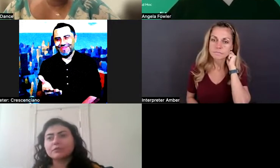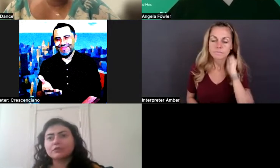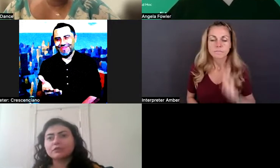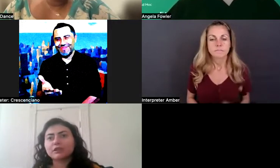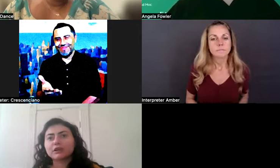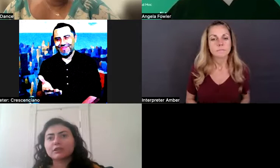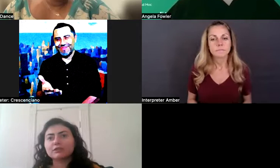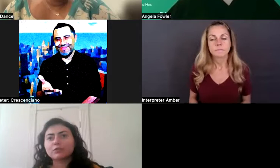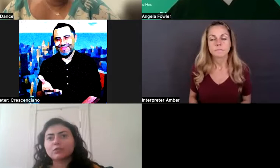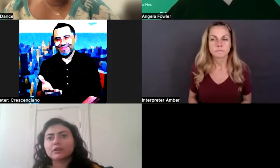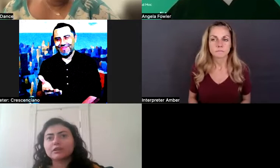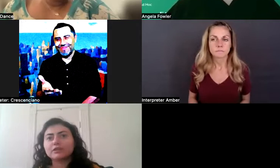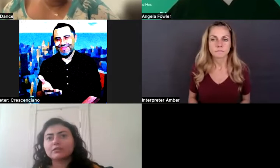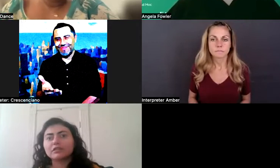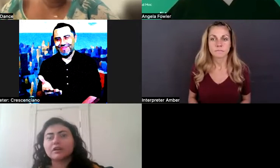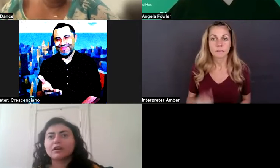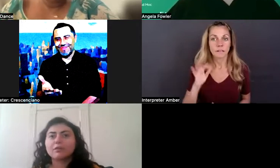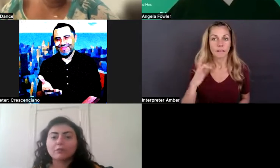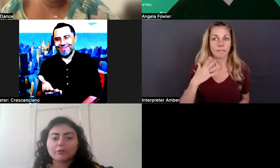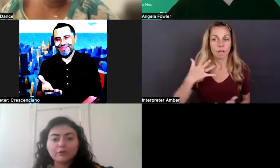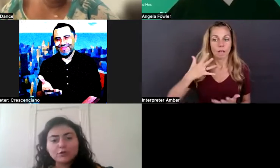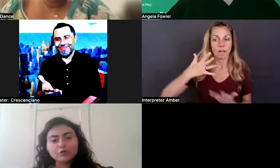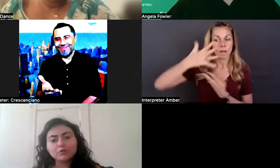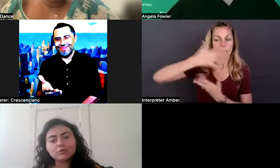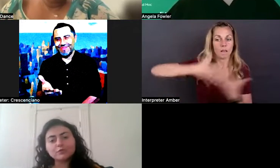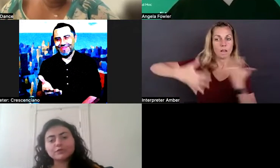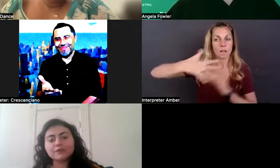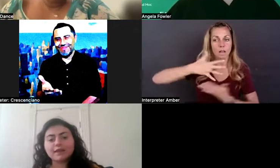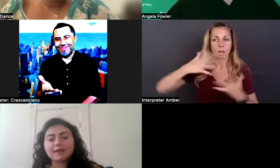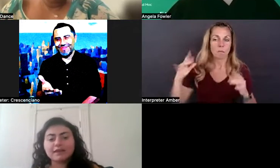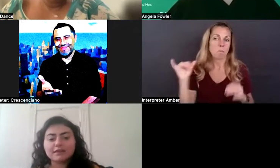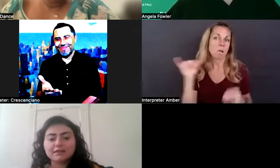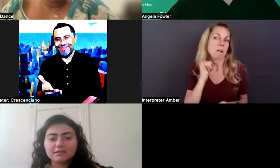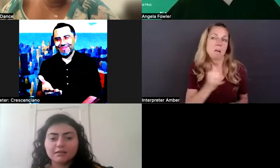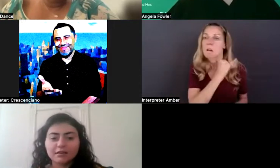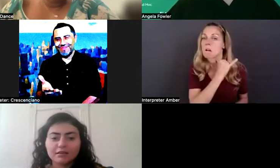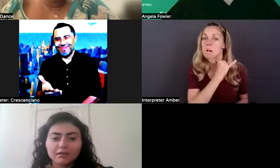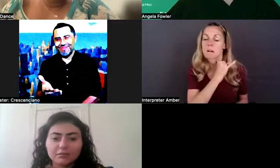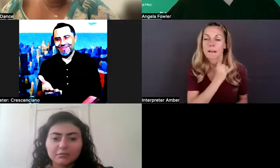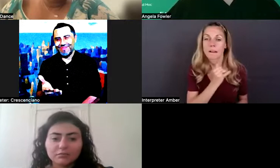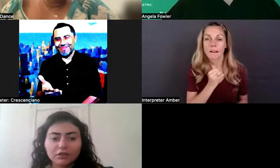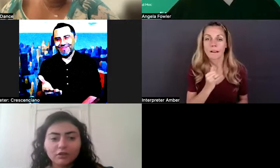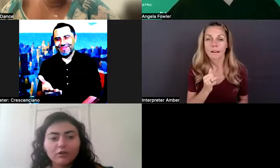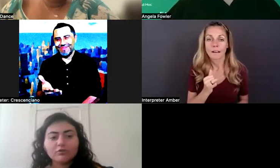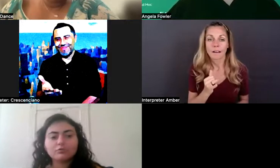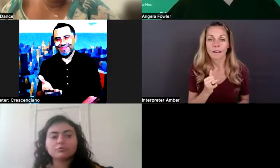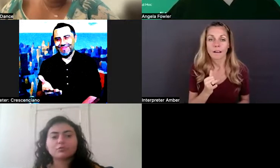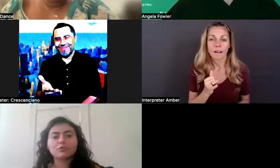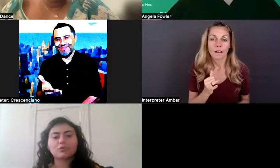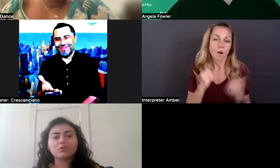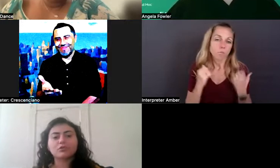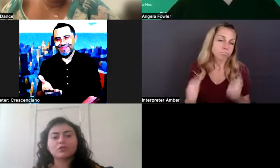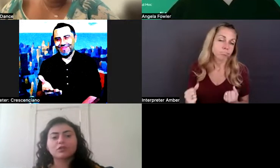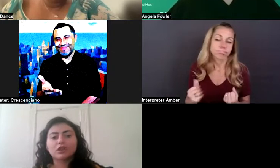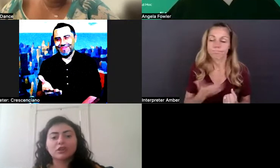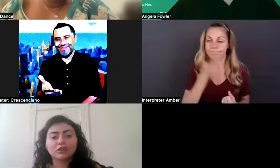people that wear perfumes and, um, colognes